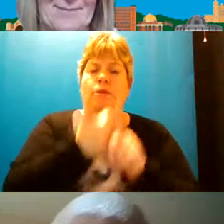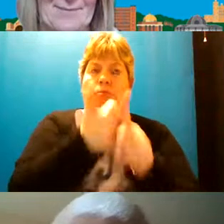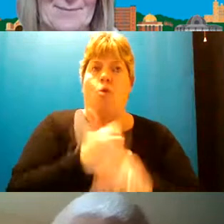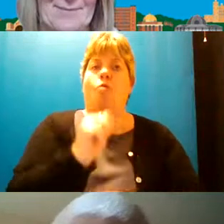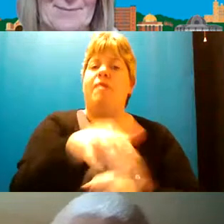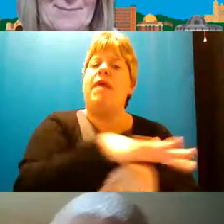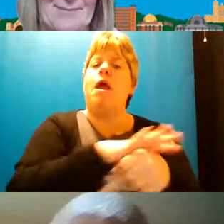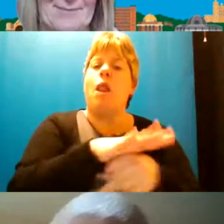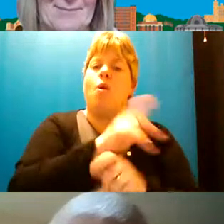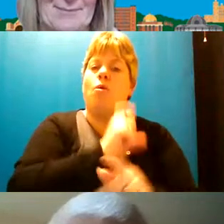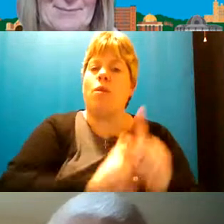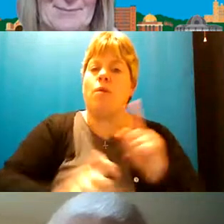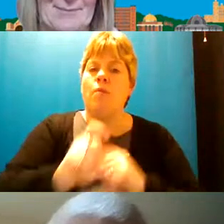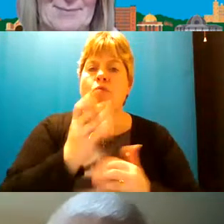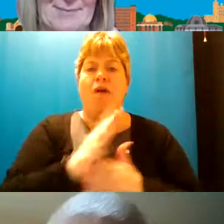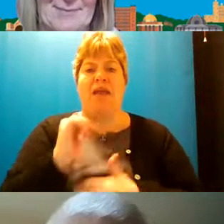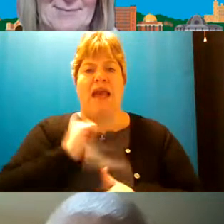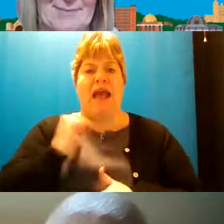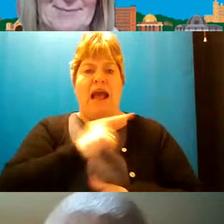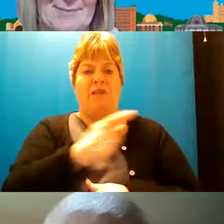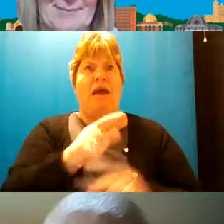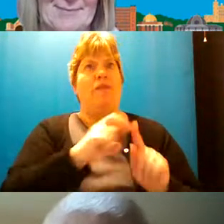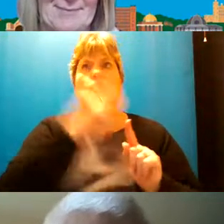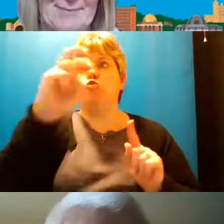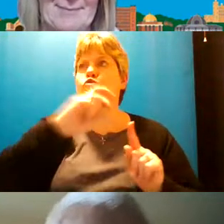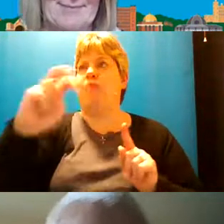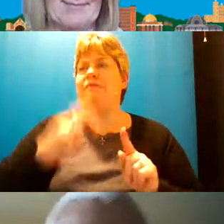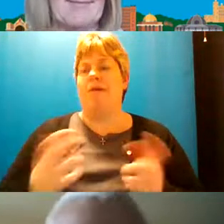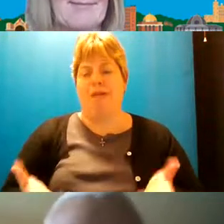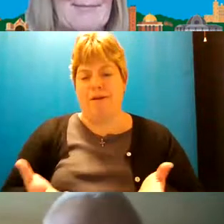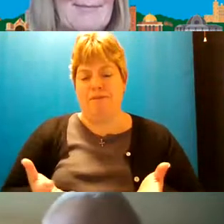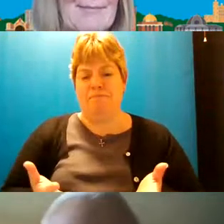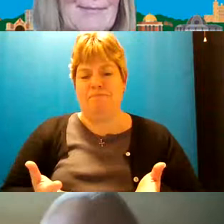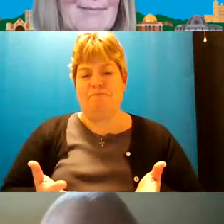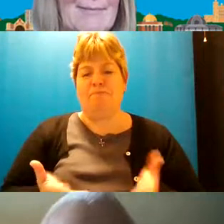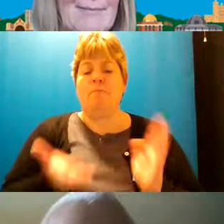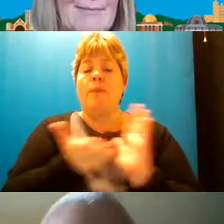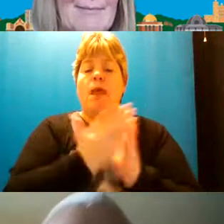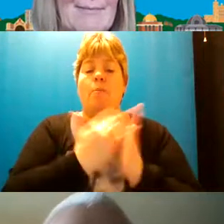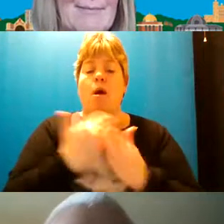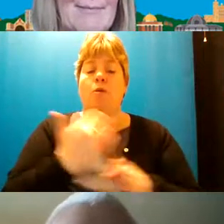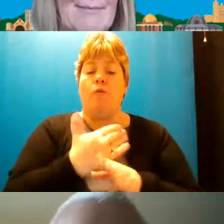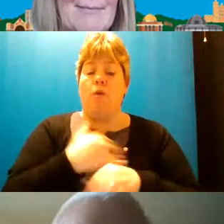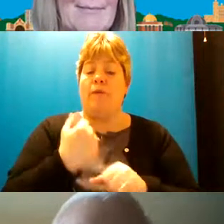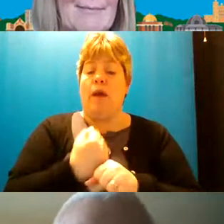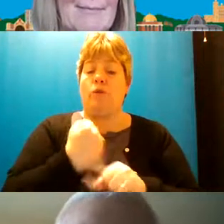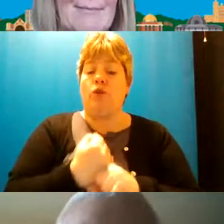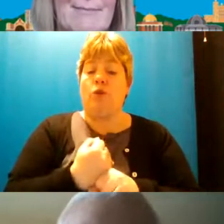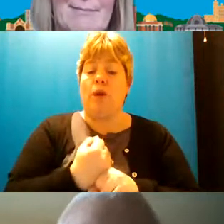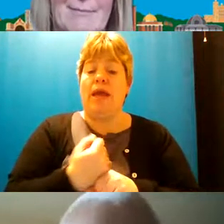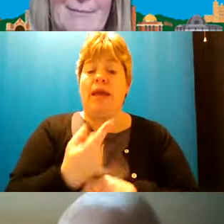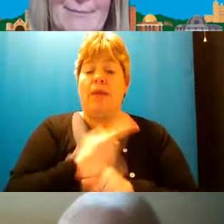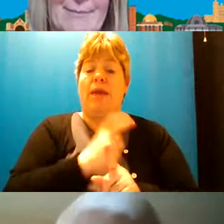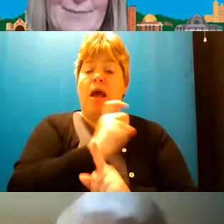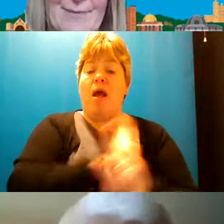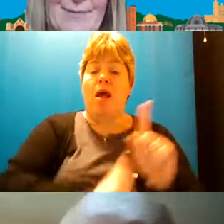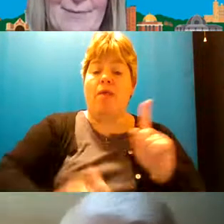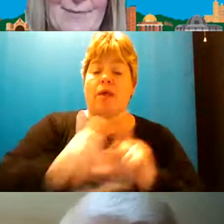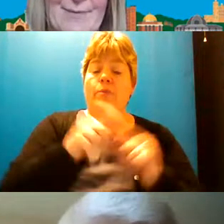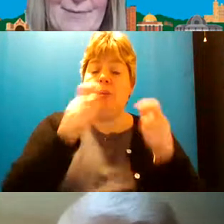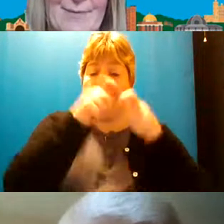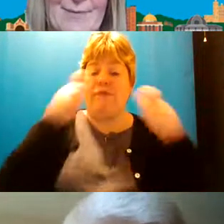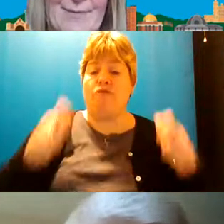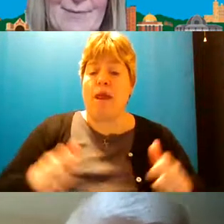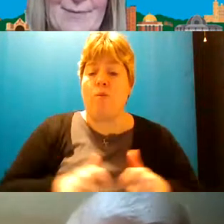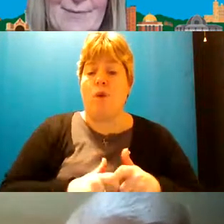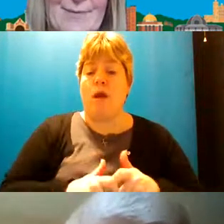local communities rather than expect people to travel i think um part of the work that we're doing around the community framework is